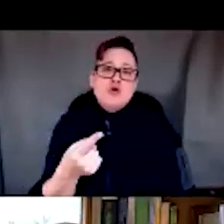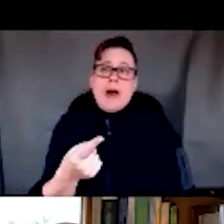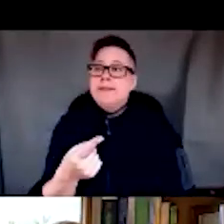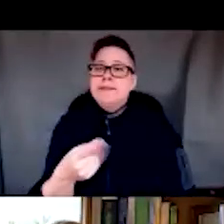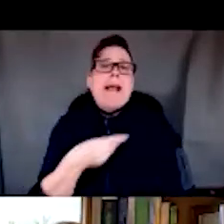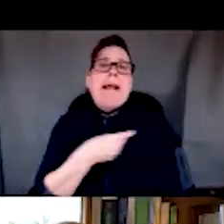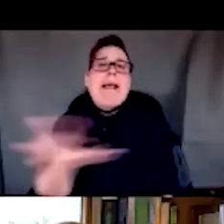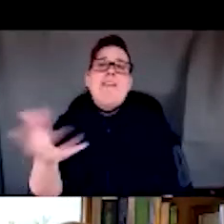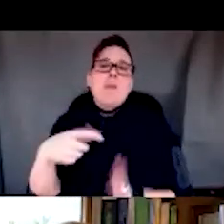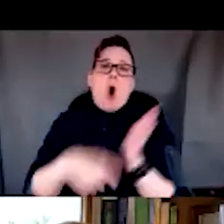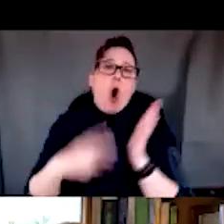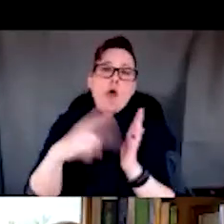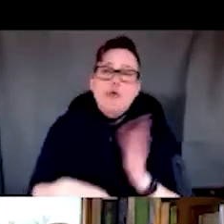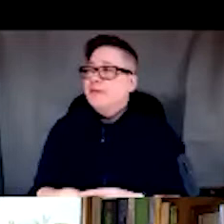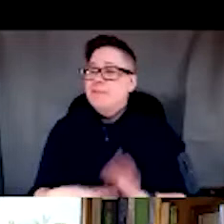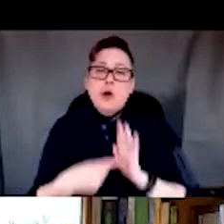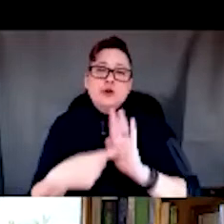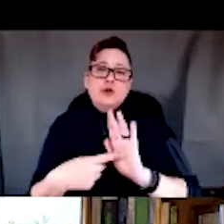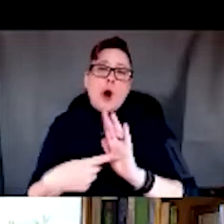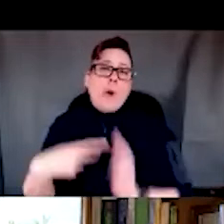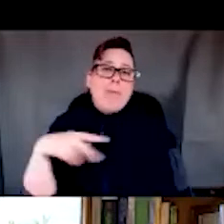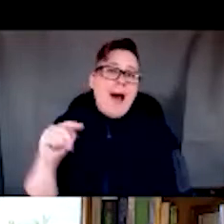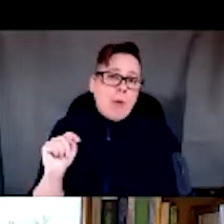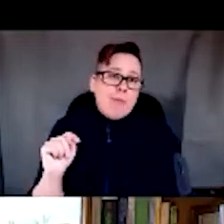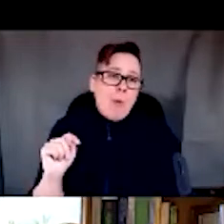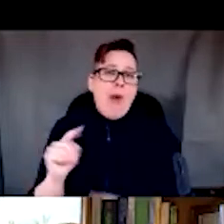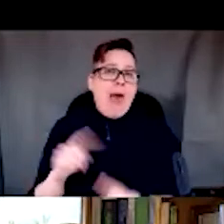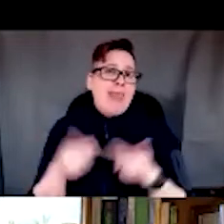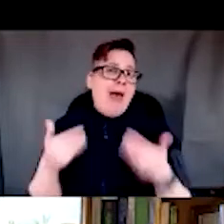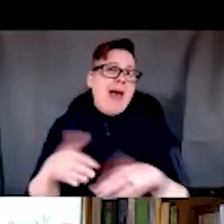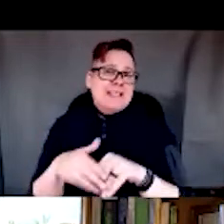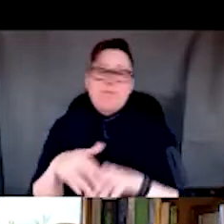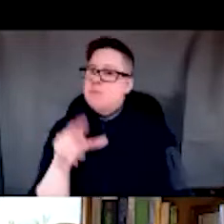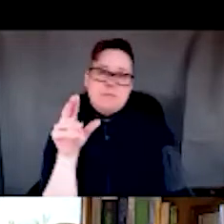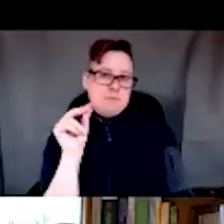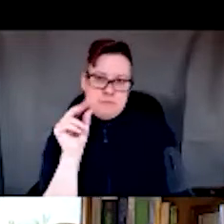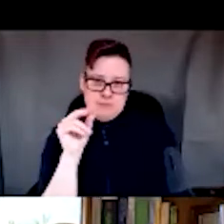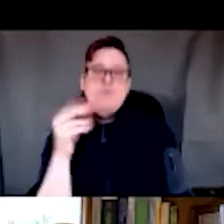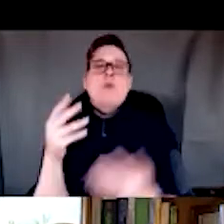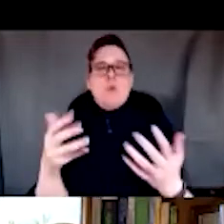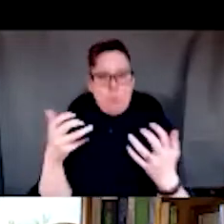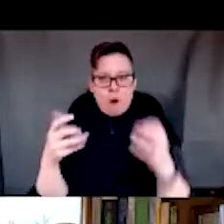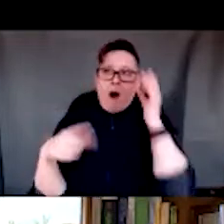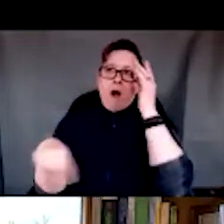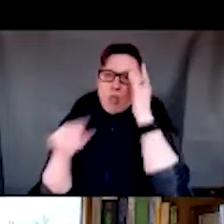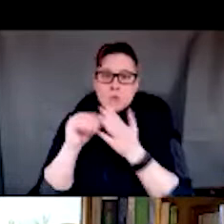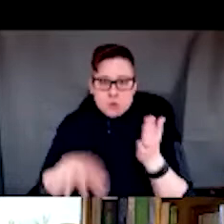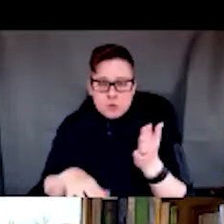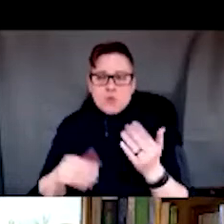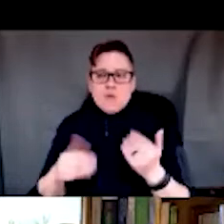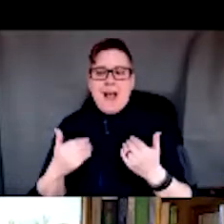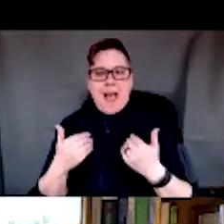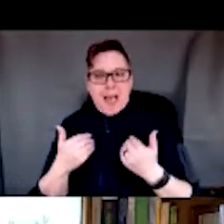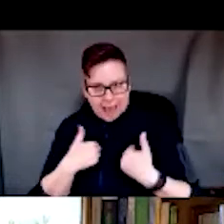article to read, show them a PowerPoint, and then have them do this sim, right? We wanted them to really have some meaningful